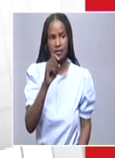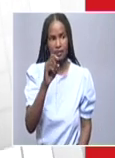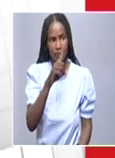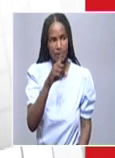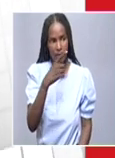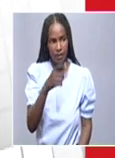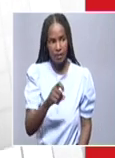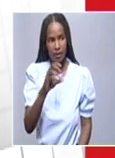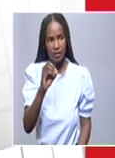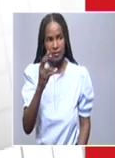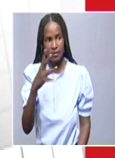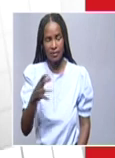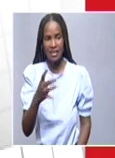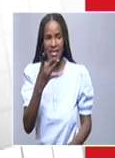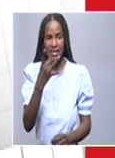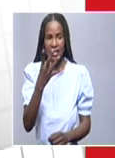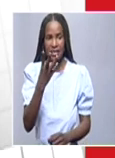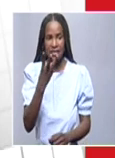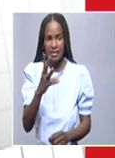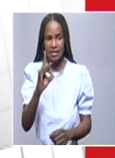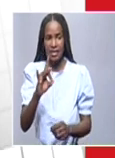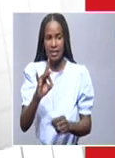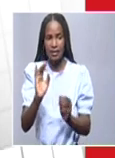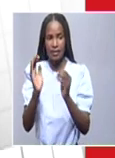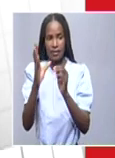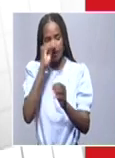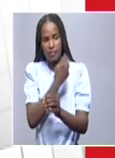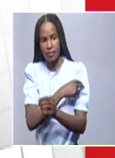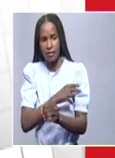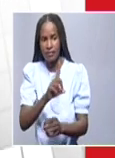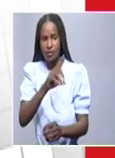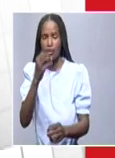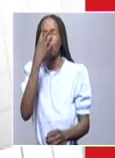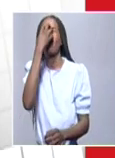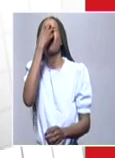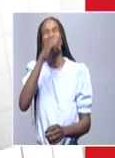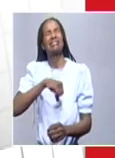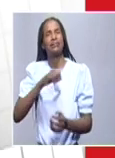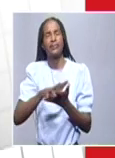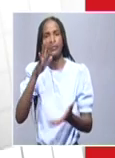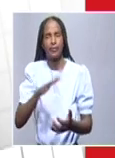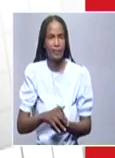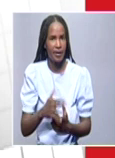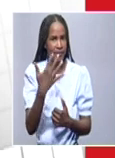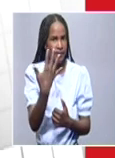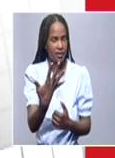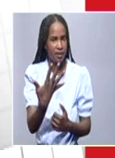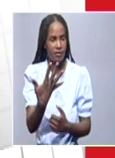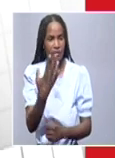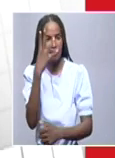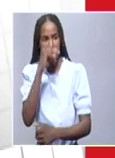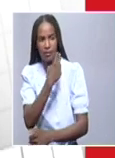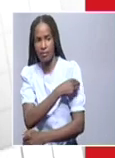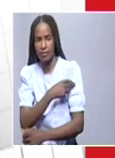68 are hospitalized, of whom 10 are in intensive care. Five of the hospitalized